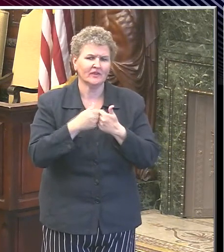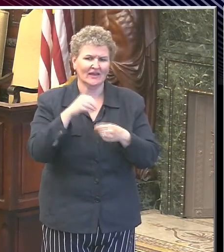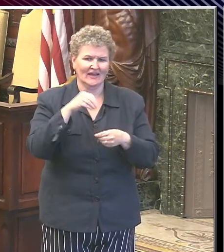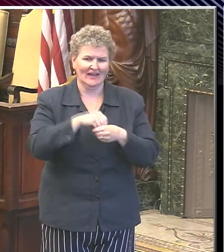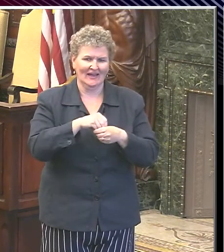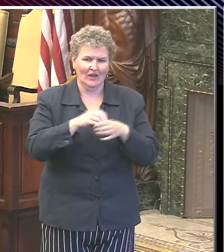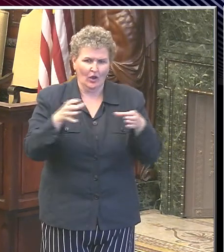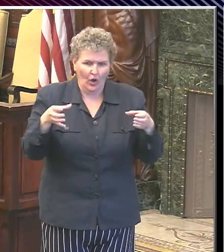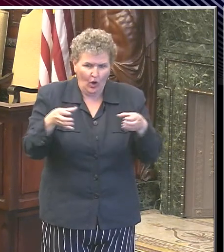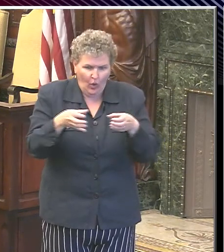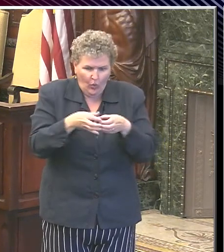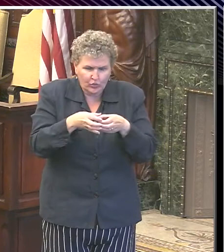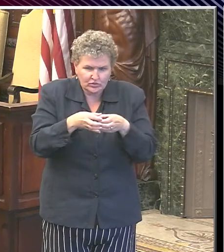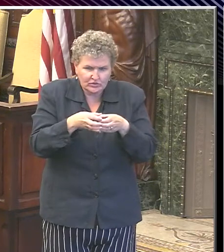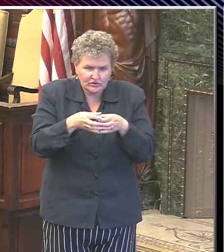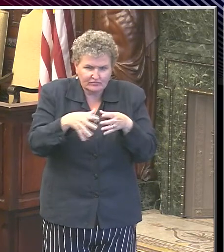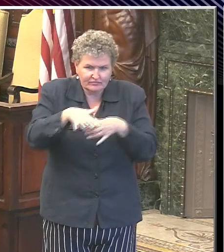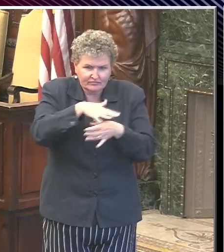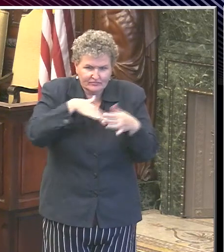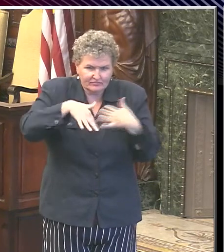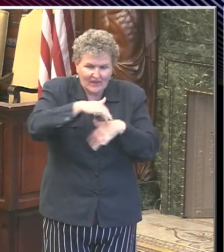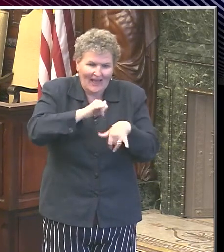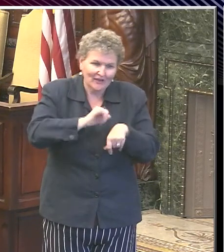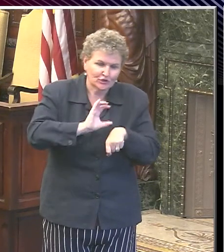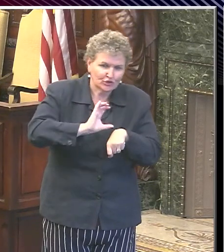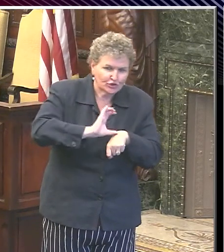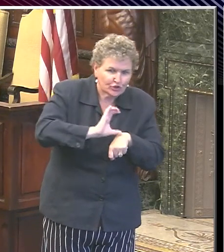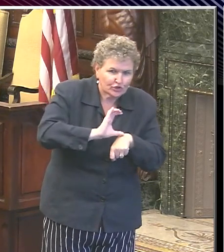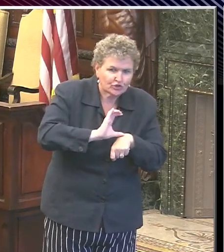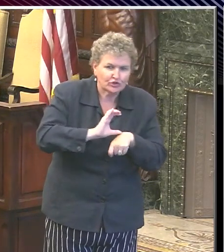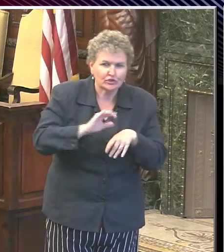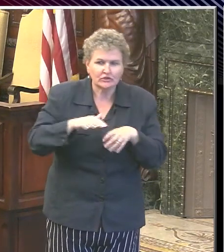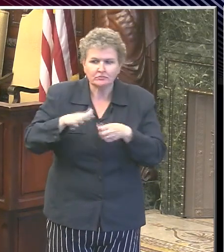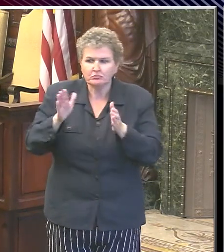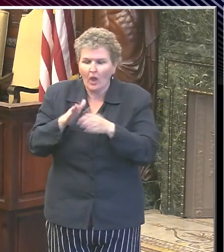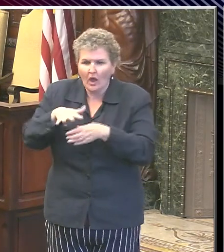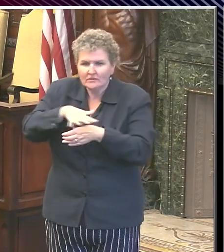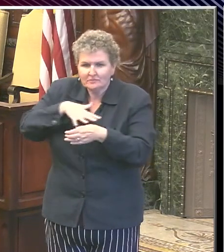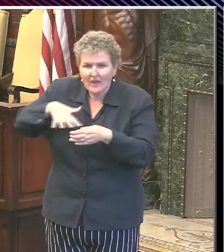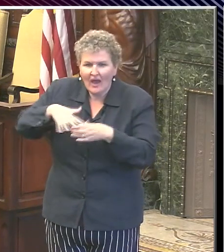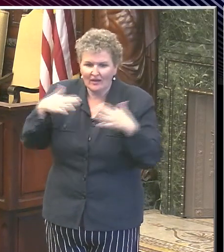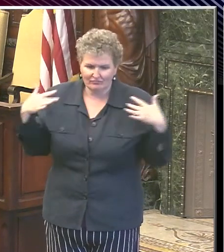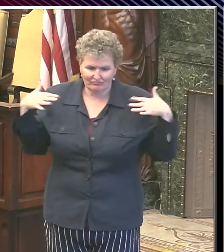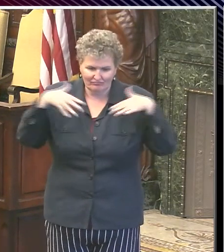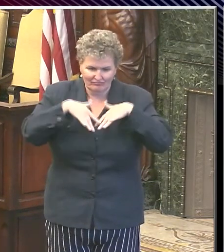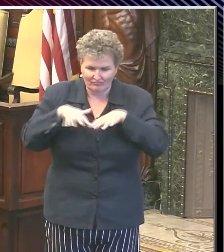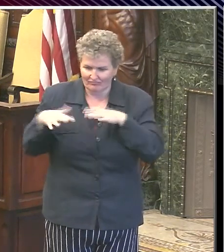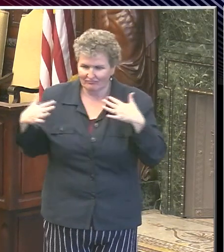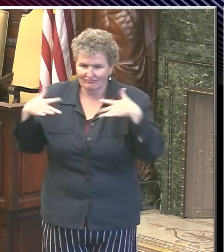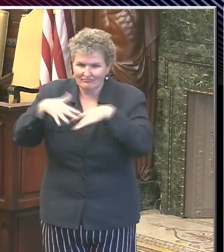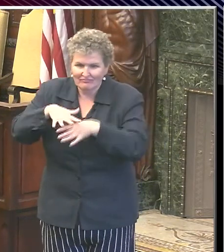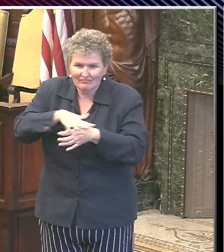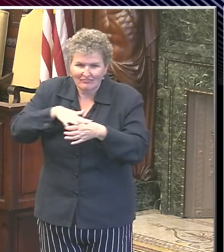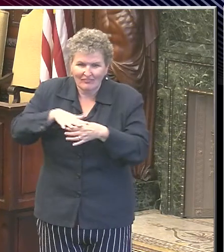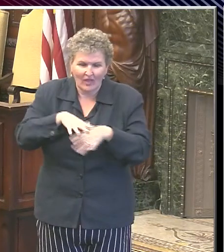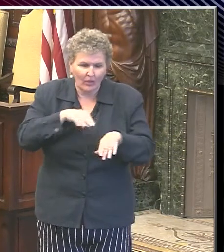like say, for instance, a church or a small area with a group of people who are breathing,